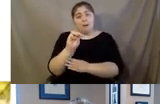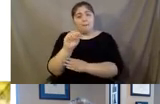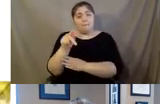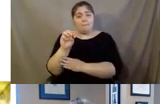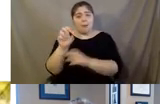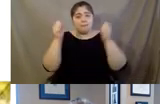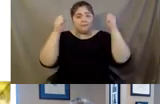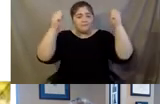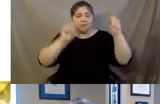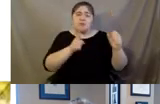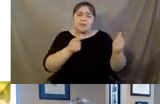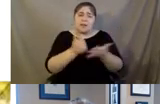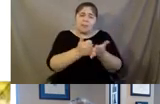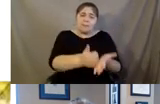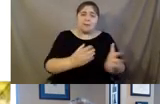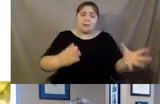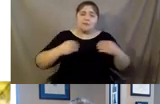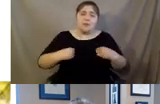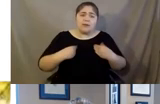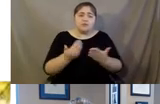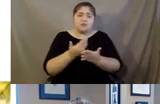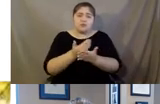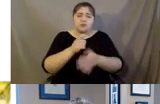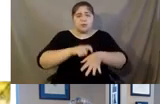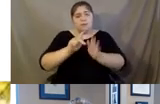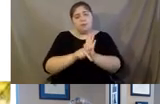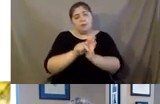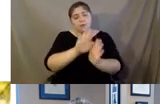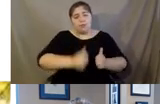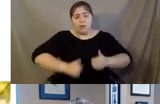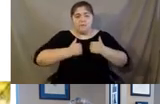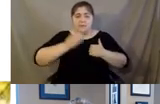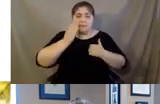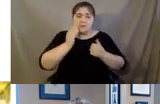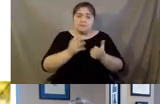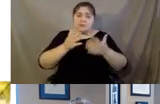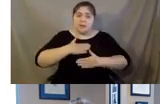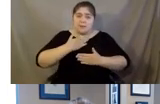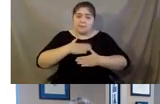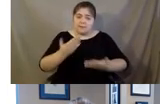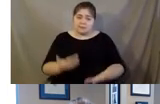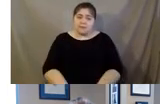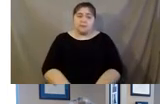this new stage in their life and experience as much joy as possible. Next slide.